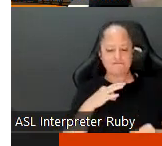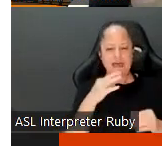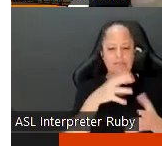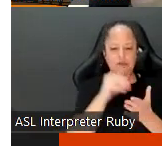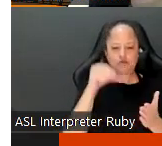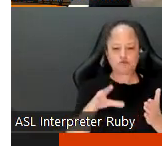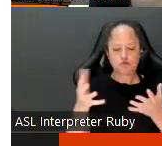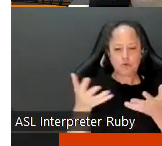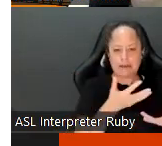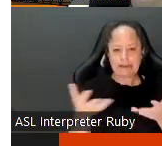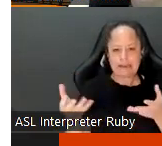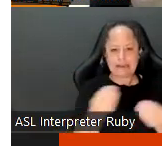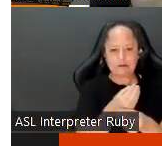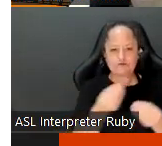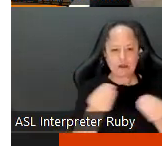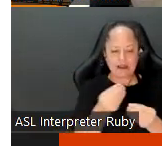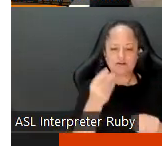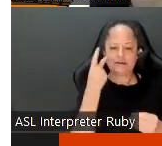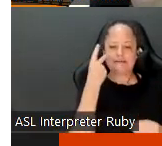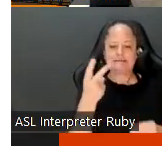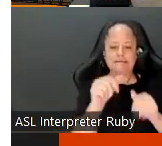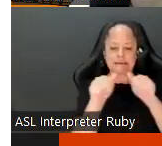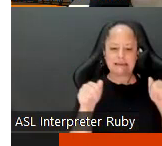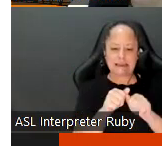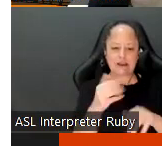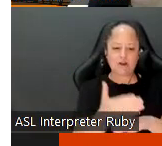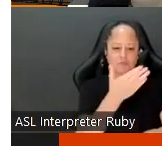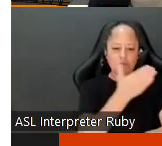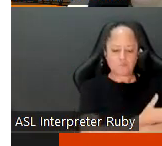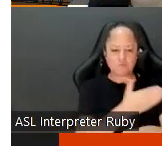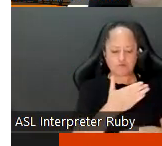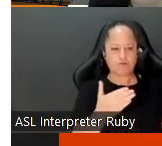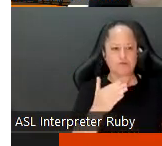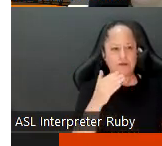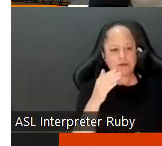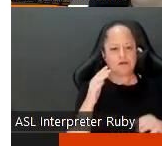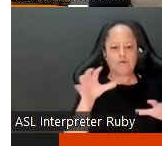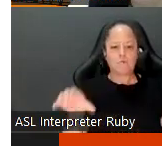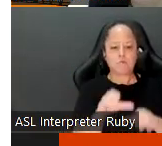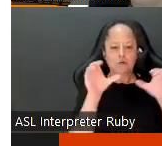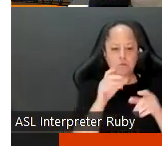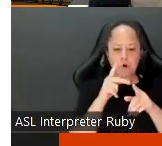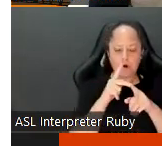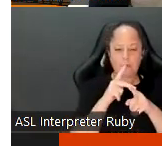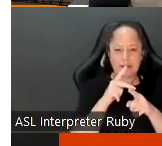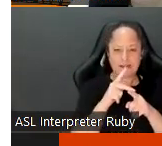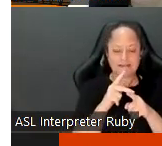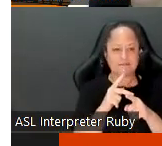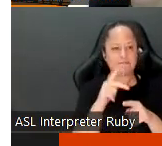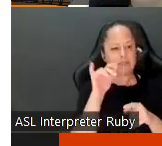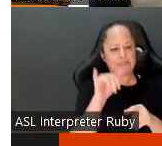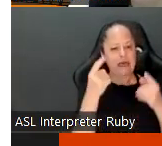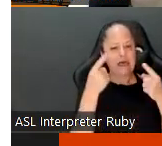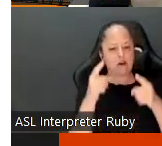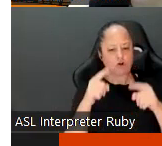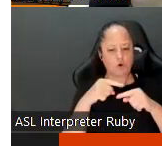and to indicate areas where improvement is necessary or desirable while formal performance review as described in this article occurs on